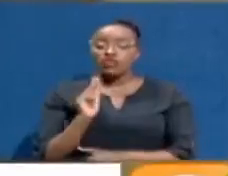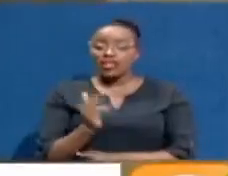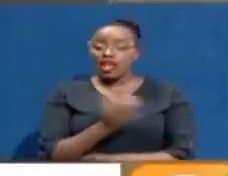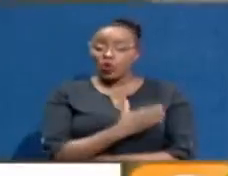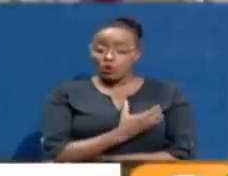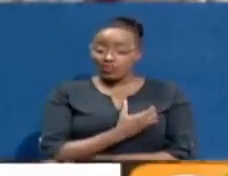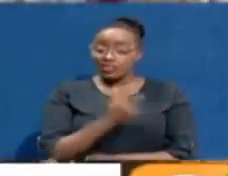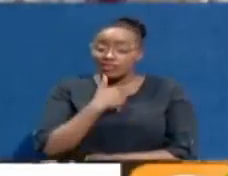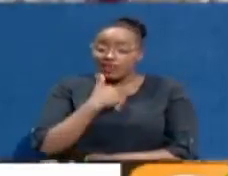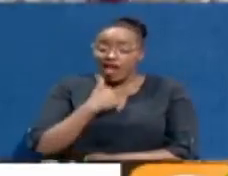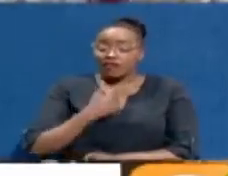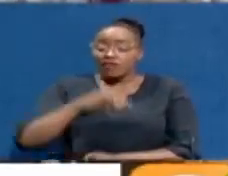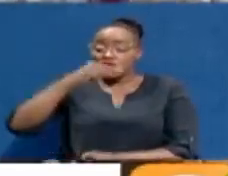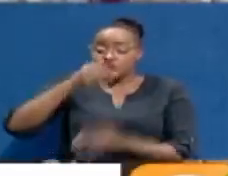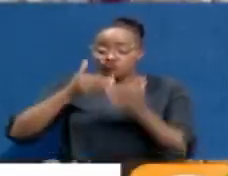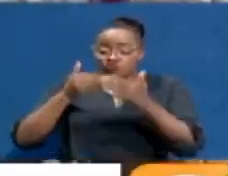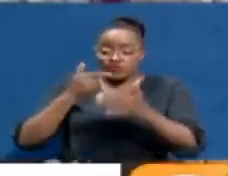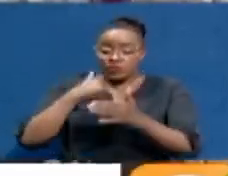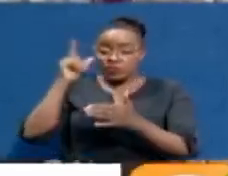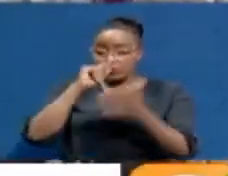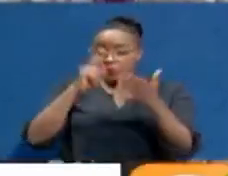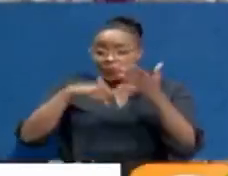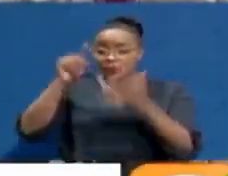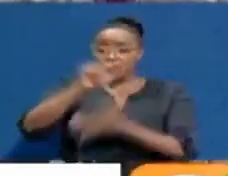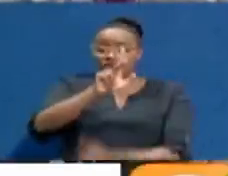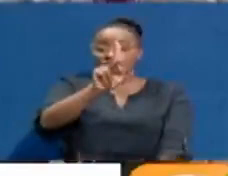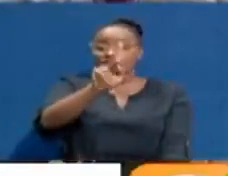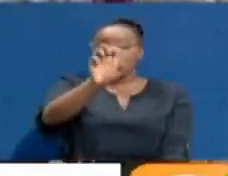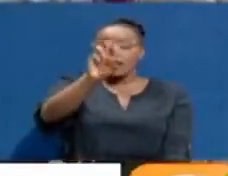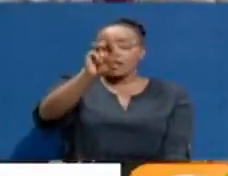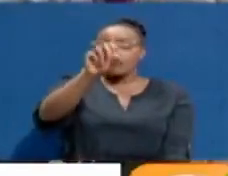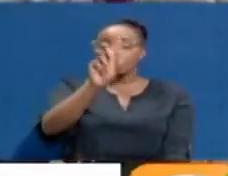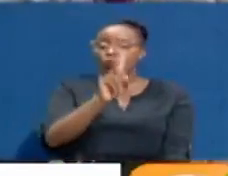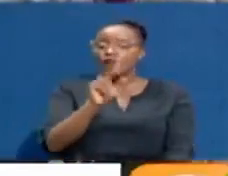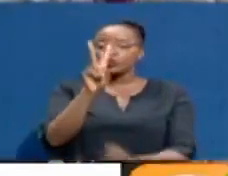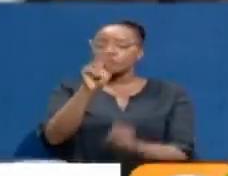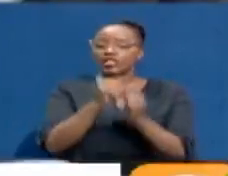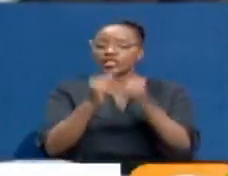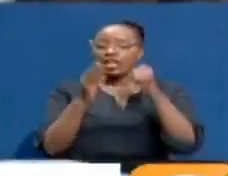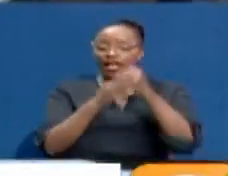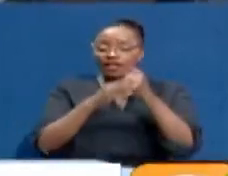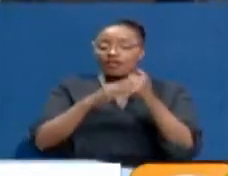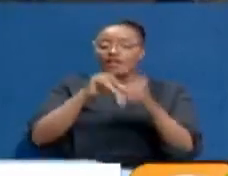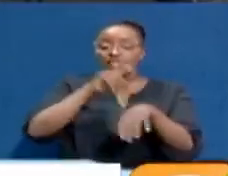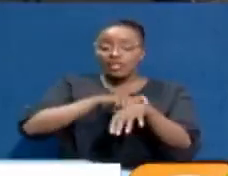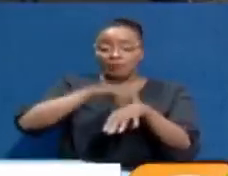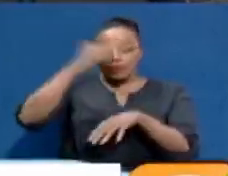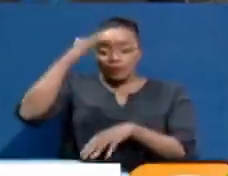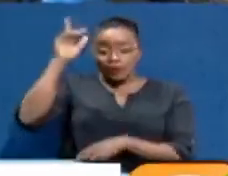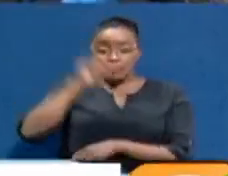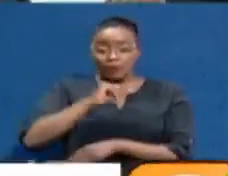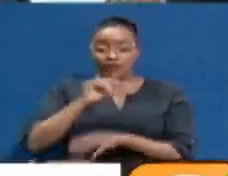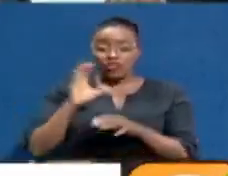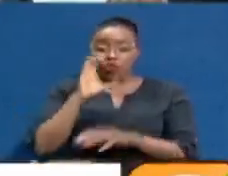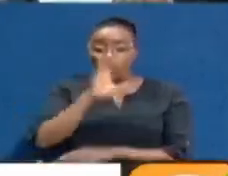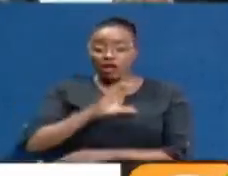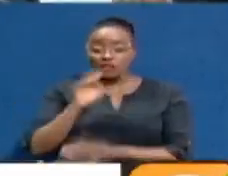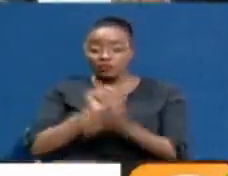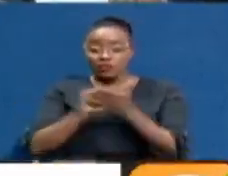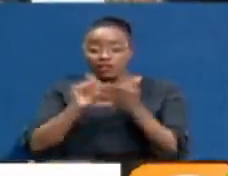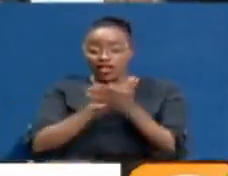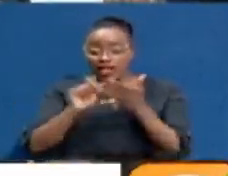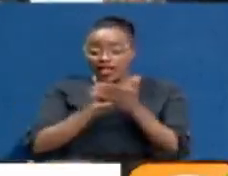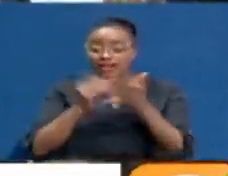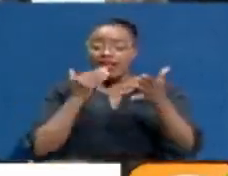that she had been pre-qualified by Kemsah way back in 2019, and upon learning about the tenders through a customer, wrote an